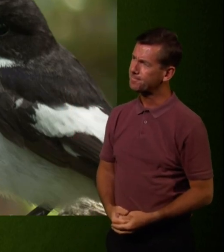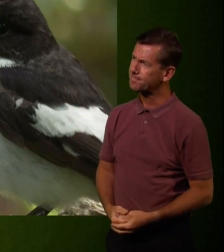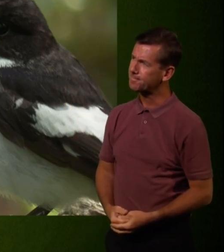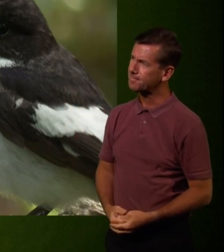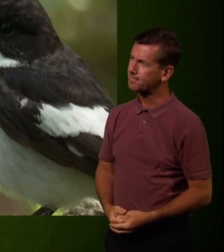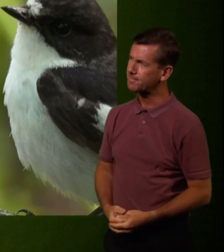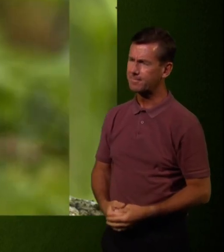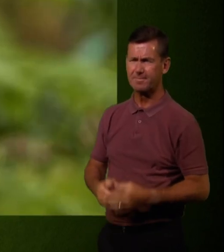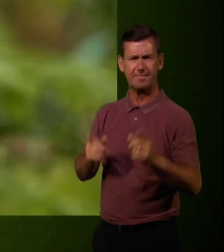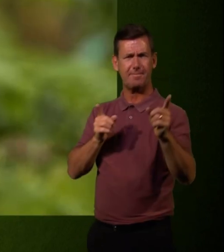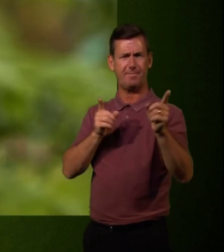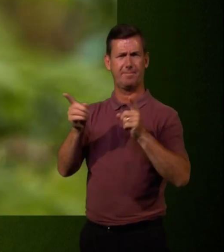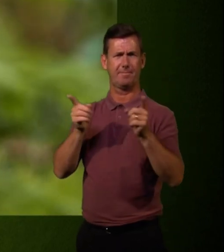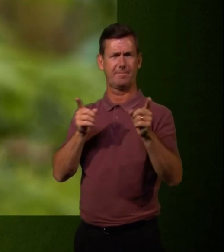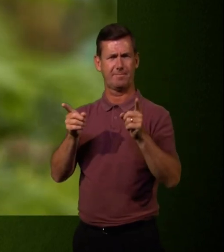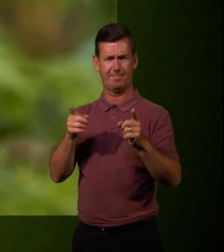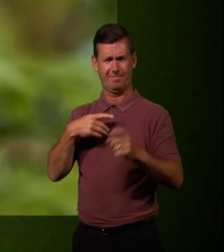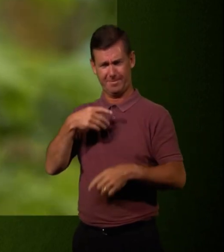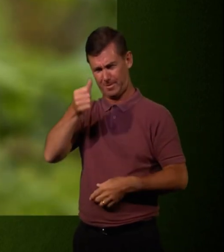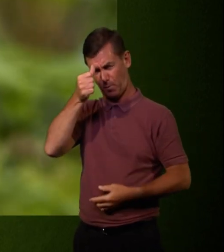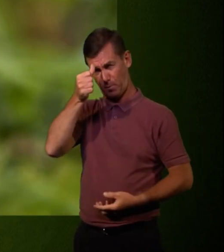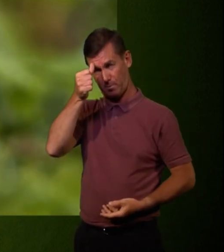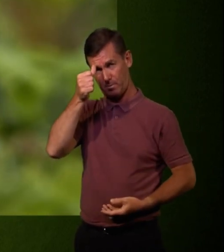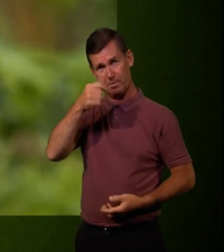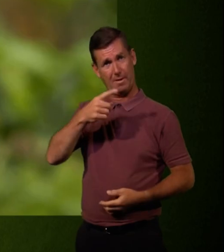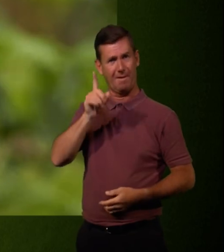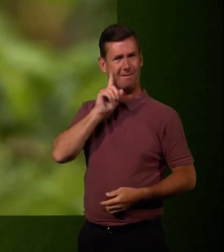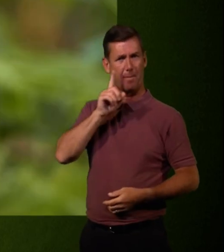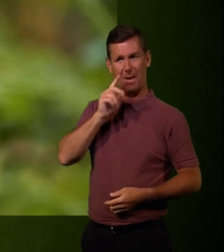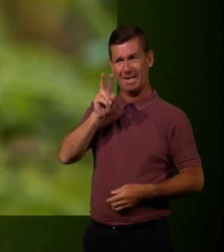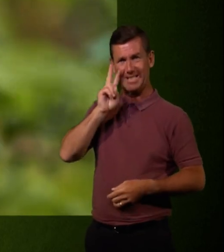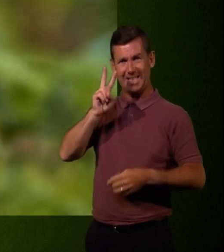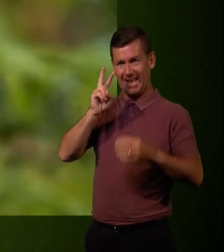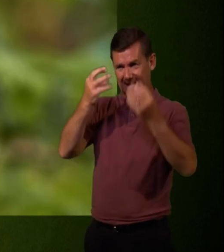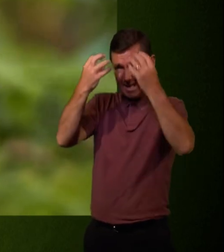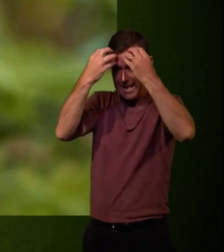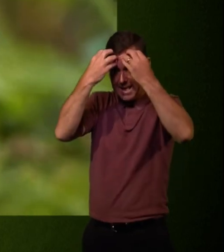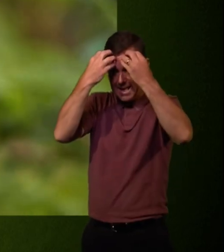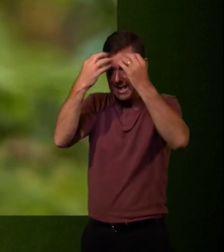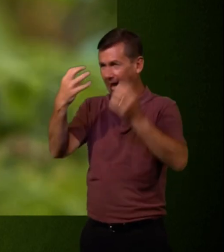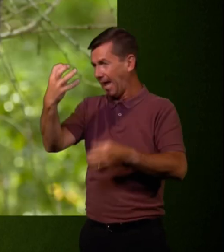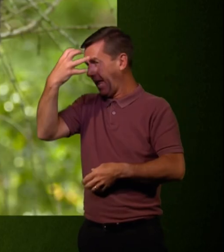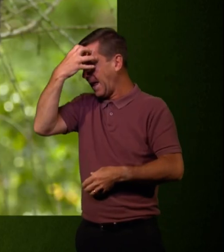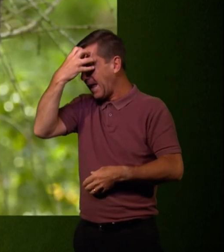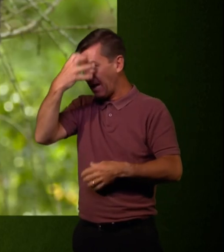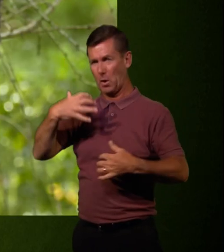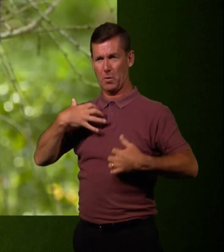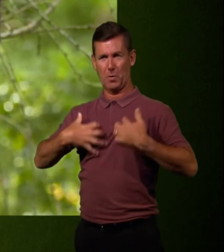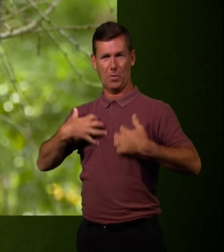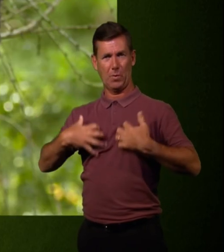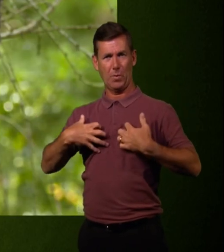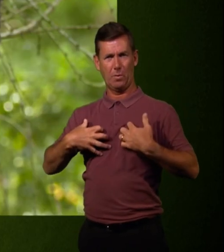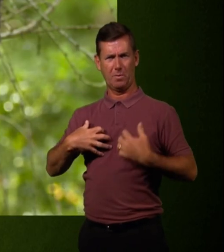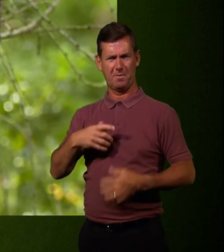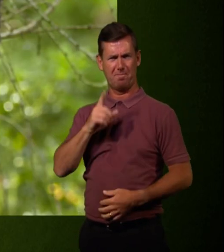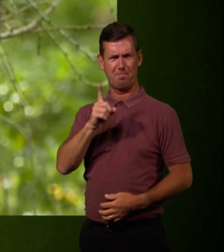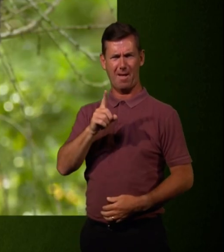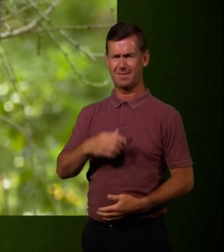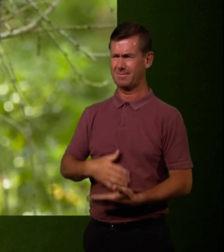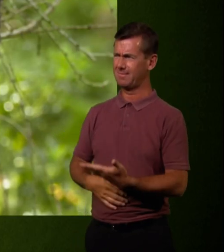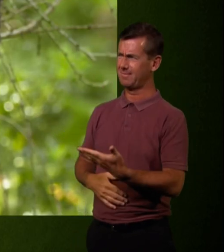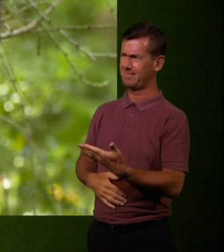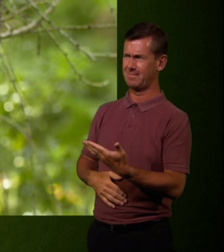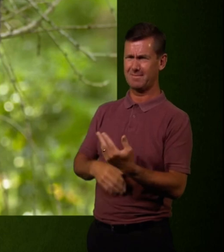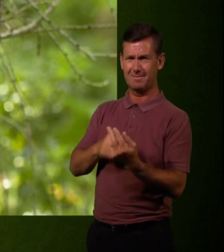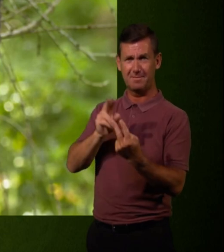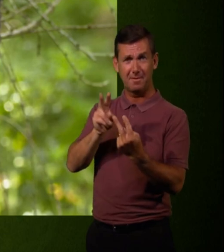And those little white patches are what the females are looking for in terms of attractiveness in a mate. Somehow though she seemed to